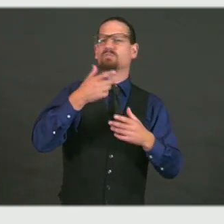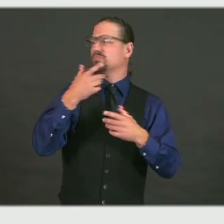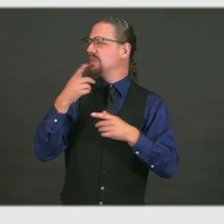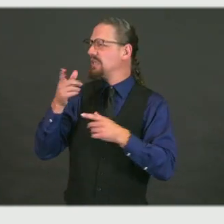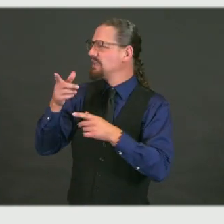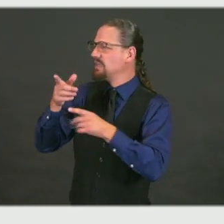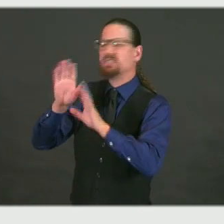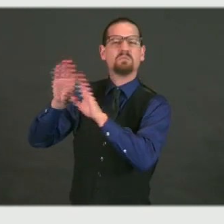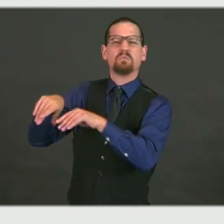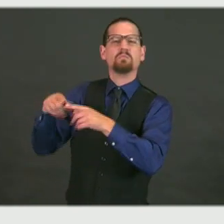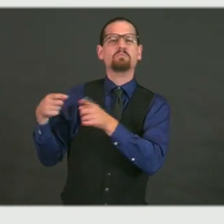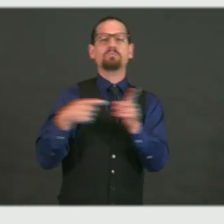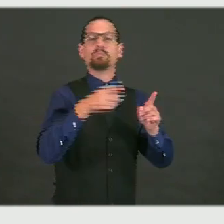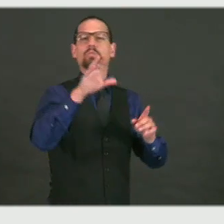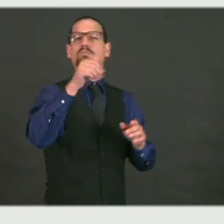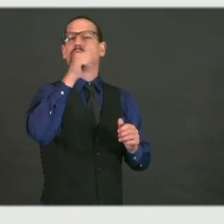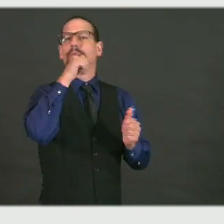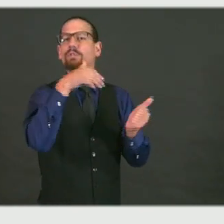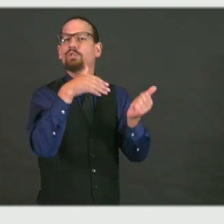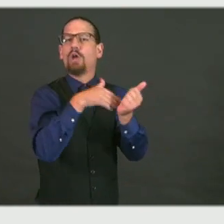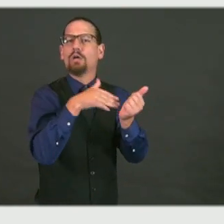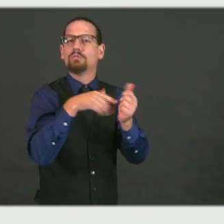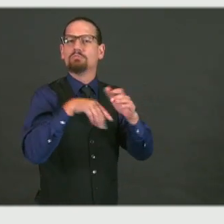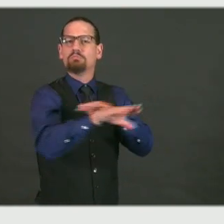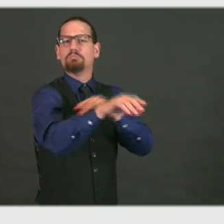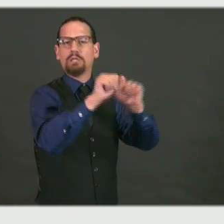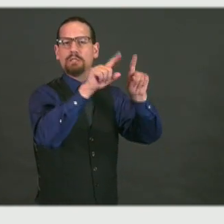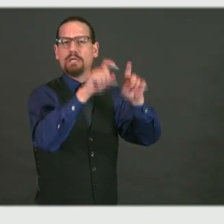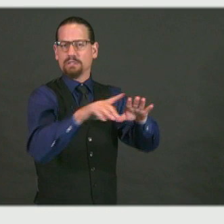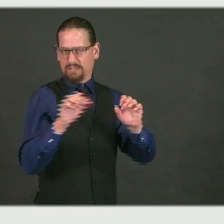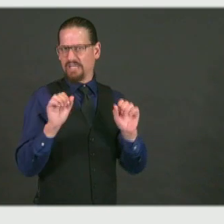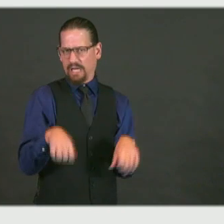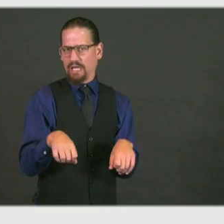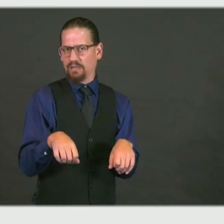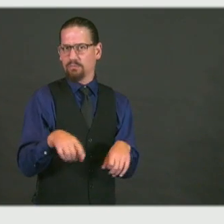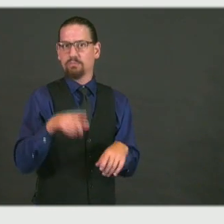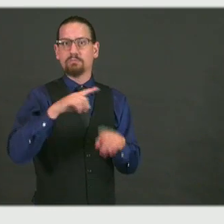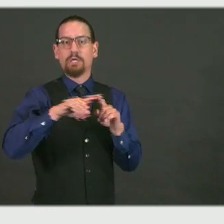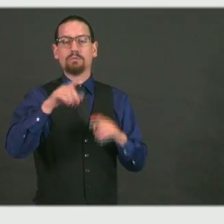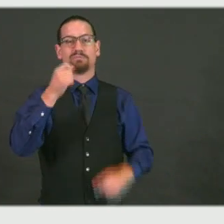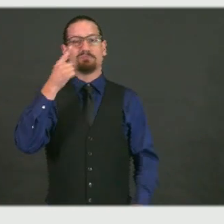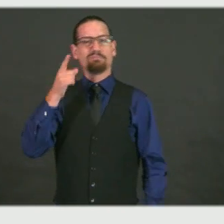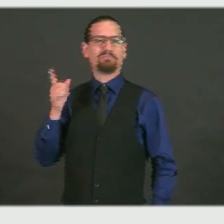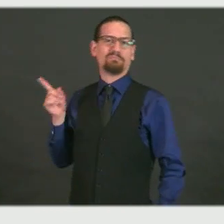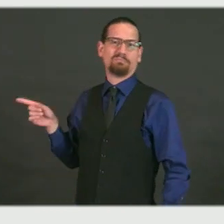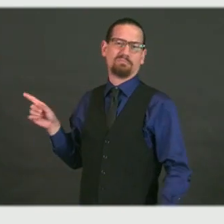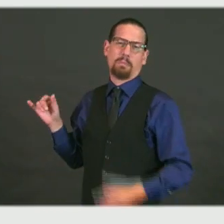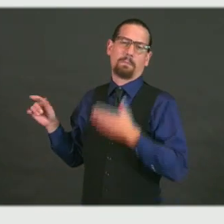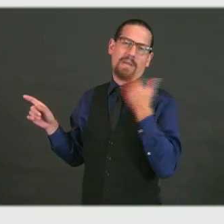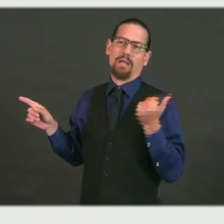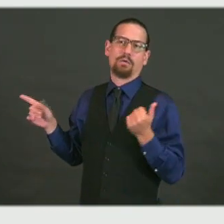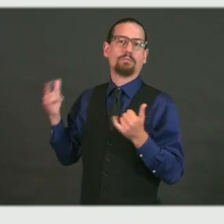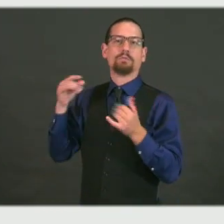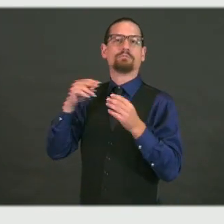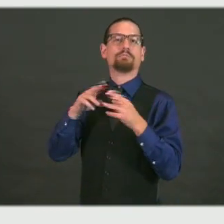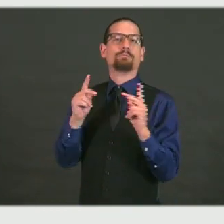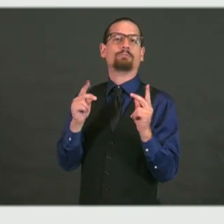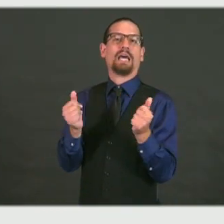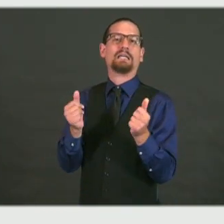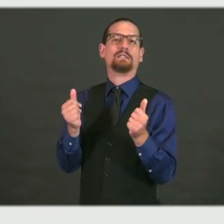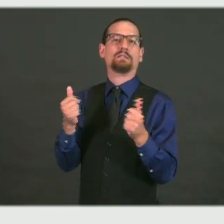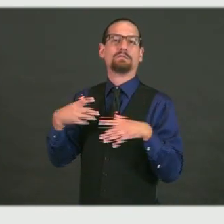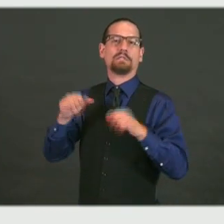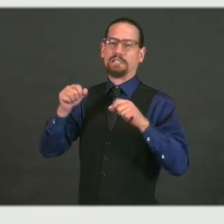if you use this system that we've set up, we can guarantee same-day results. We can guarantee you'll hear from the Department of Health